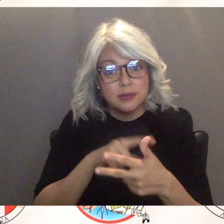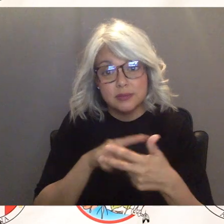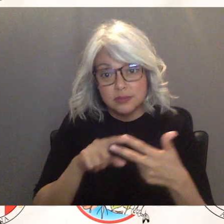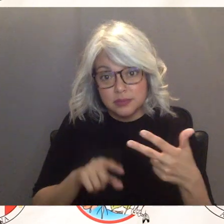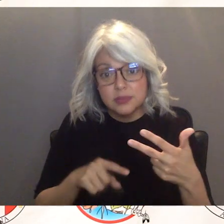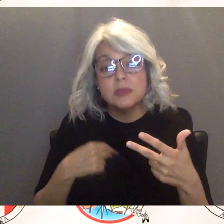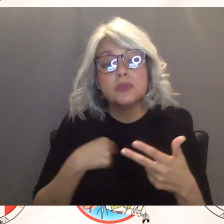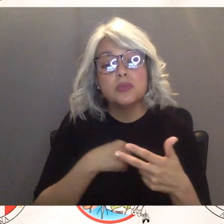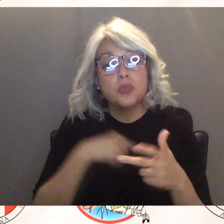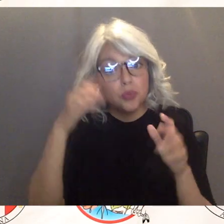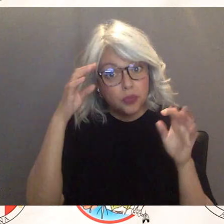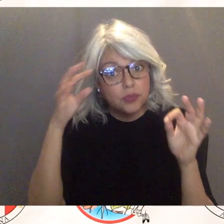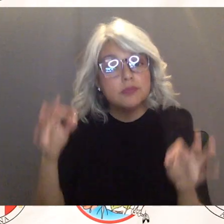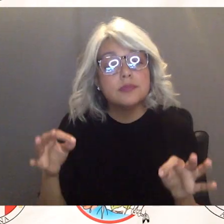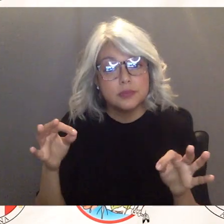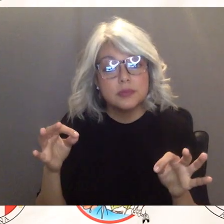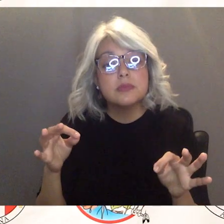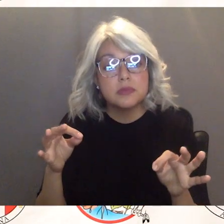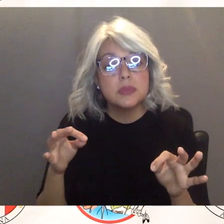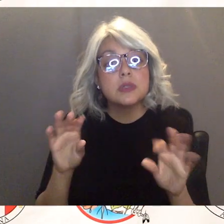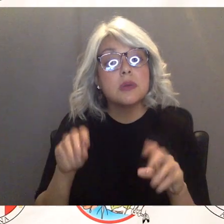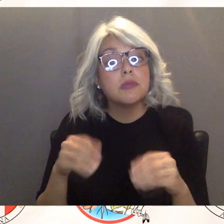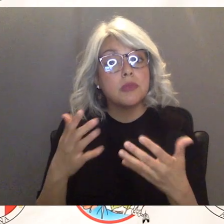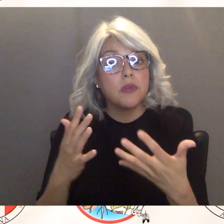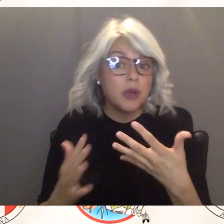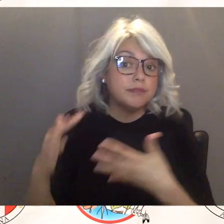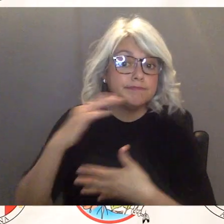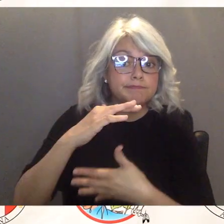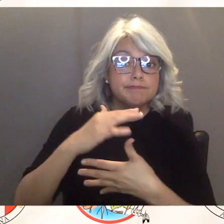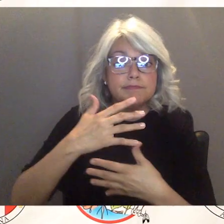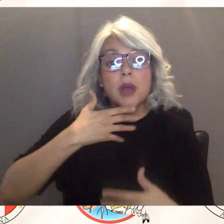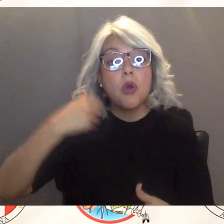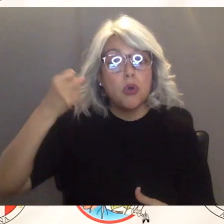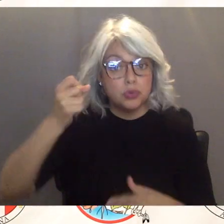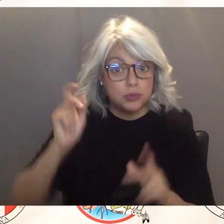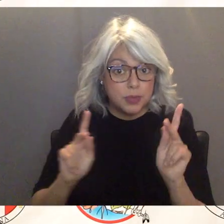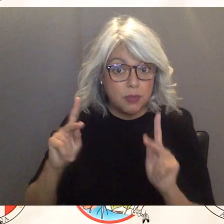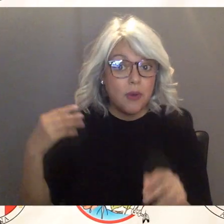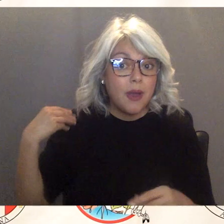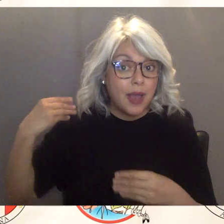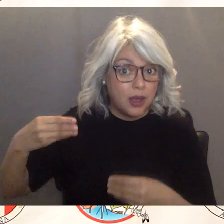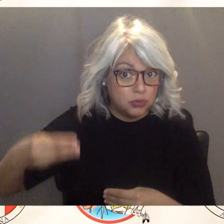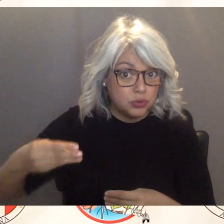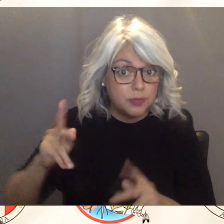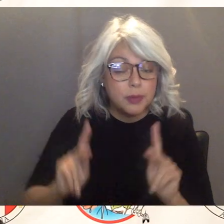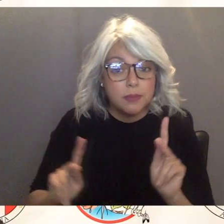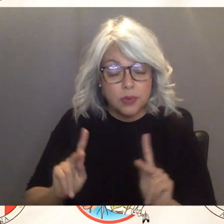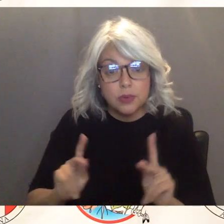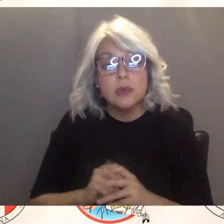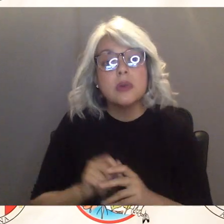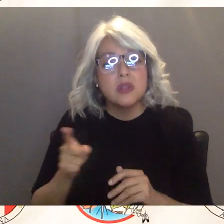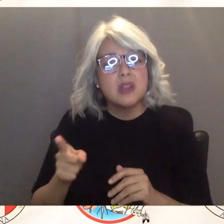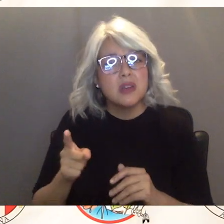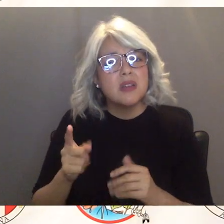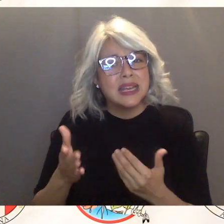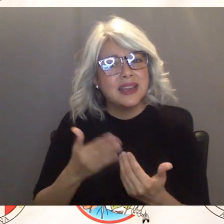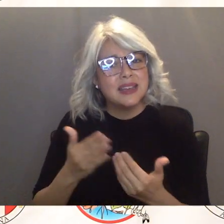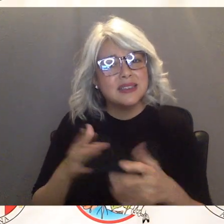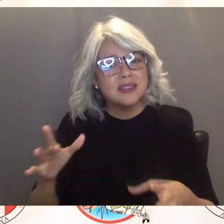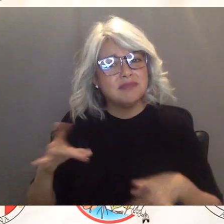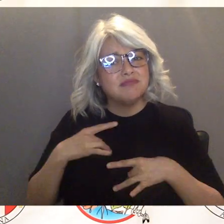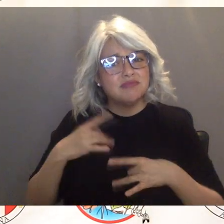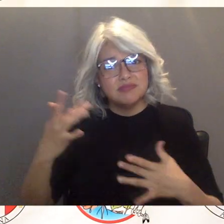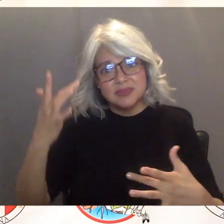service our elders you know our as there are most vulnerable members of the population